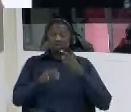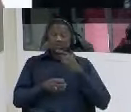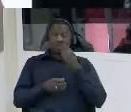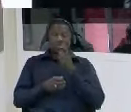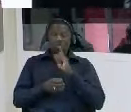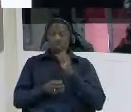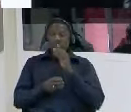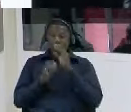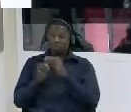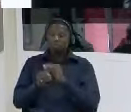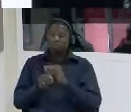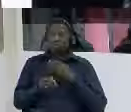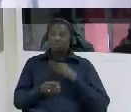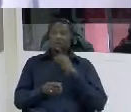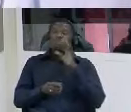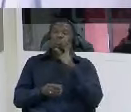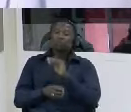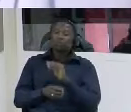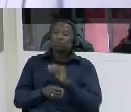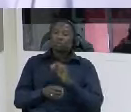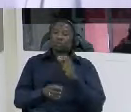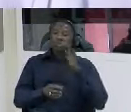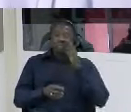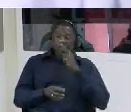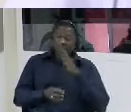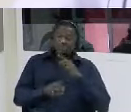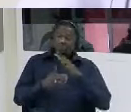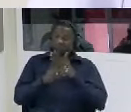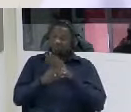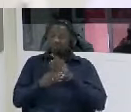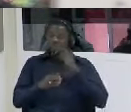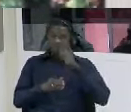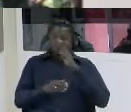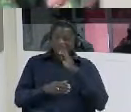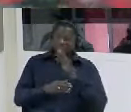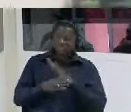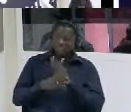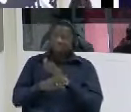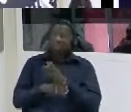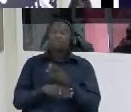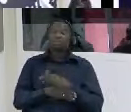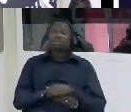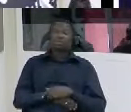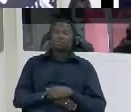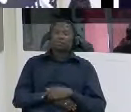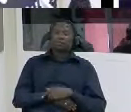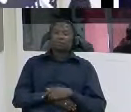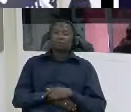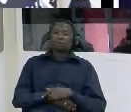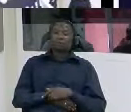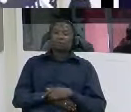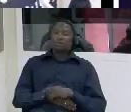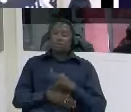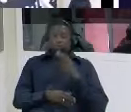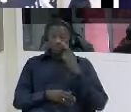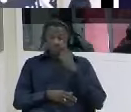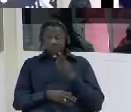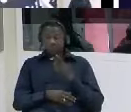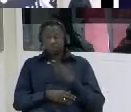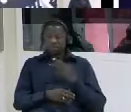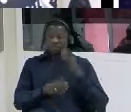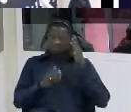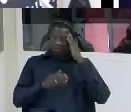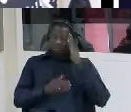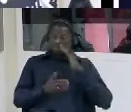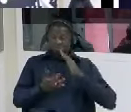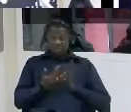to look into how tangible the cautionary and voluntary statement were he believed